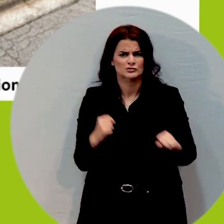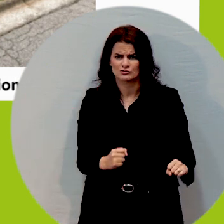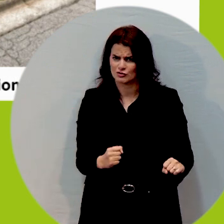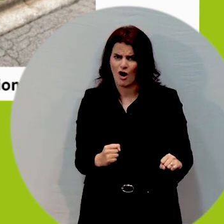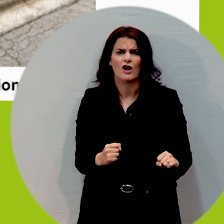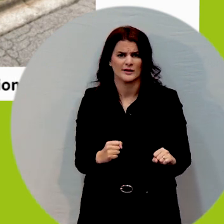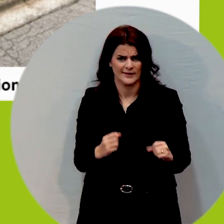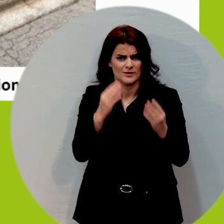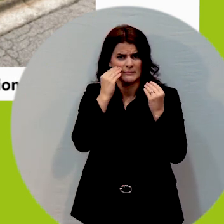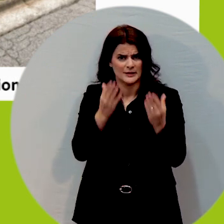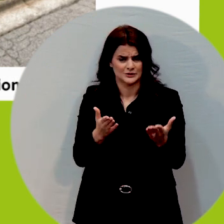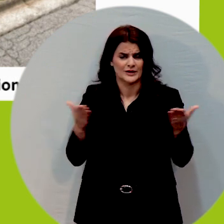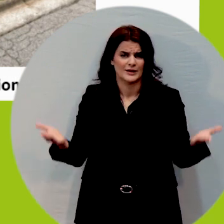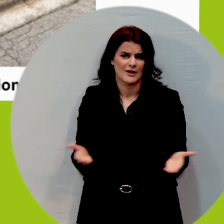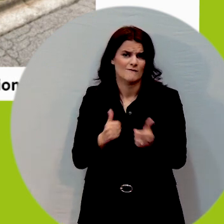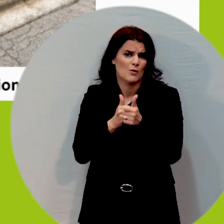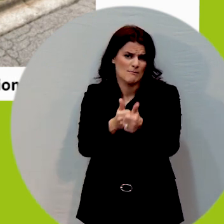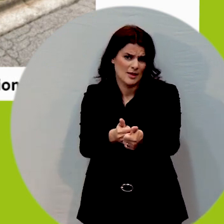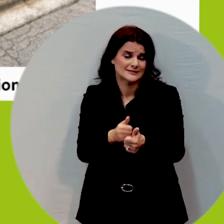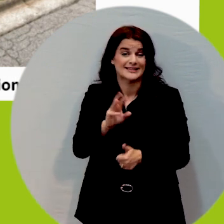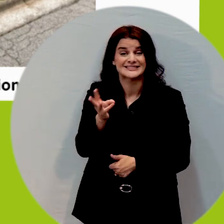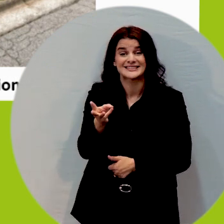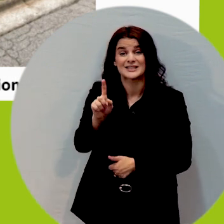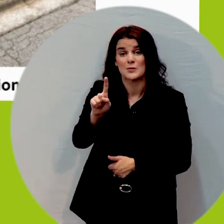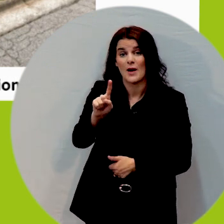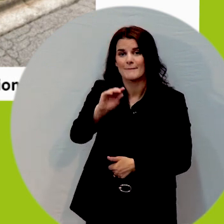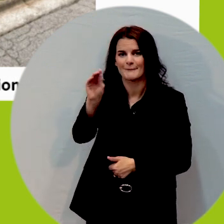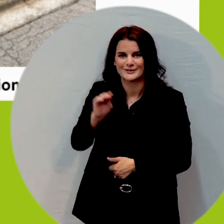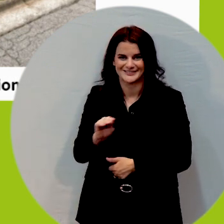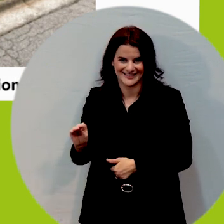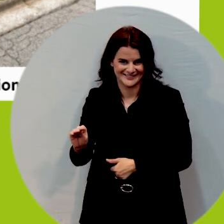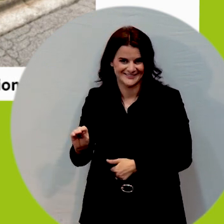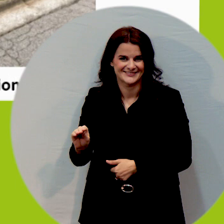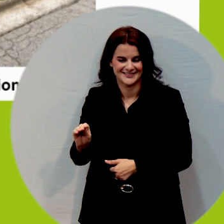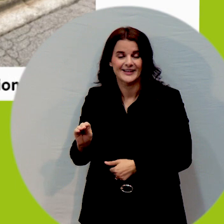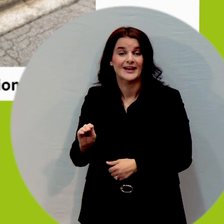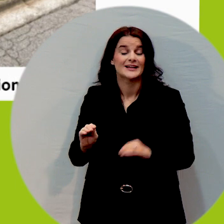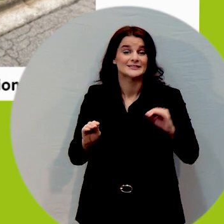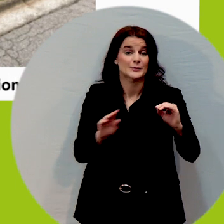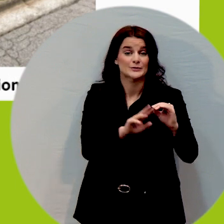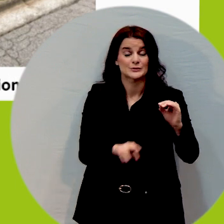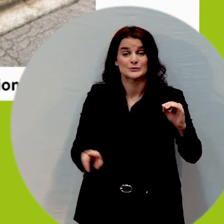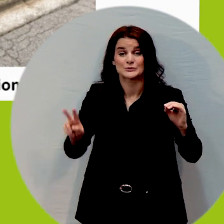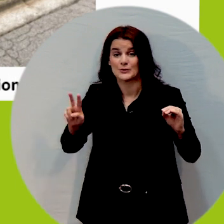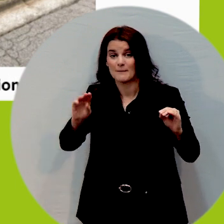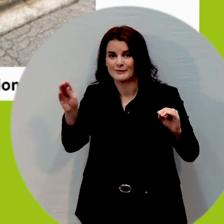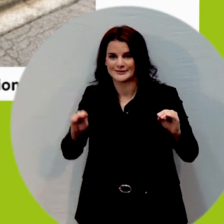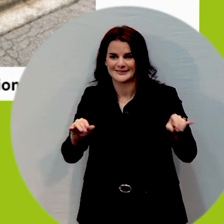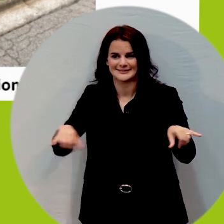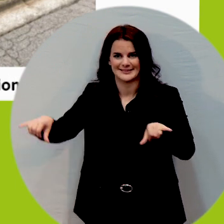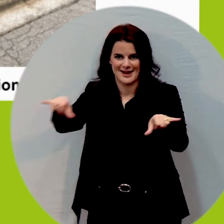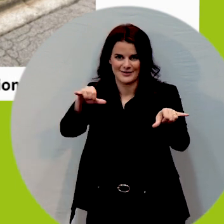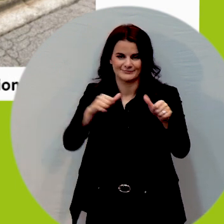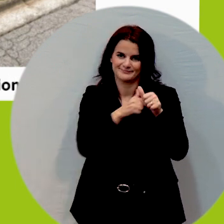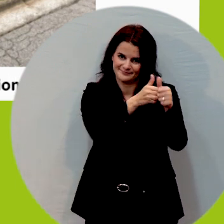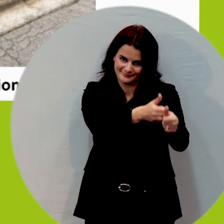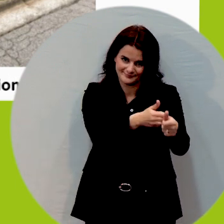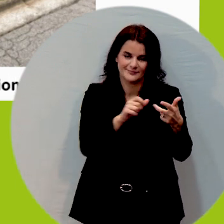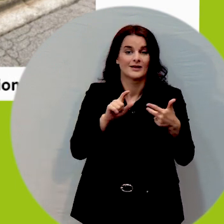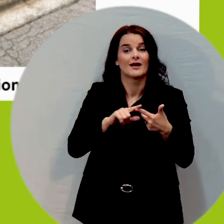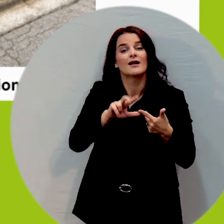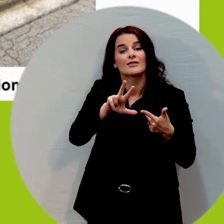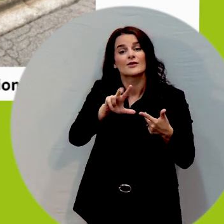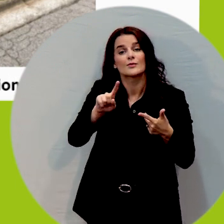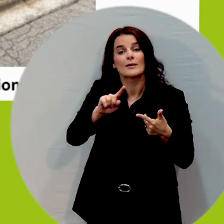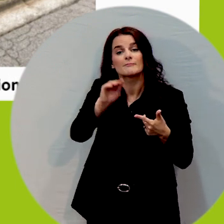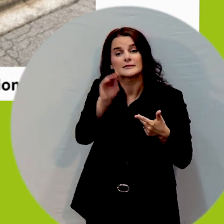here for compliance 61% was within the 0 to 2% standard 31%